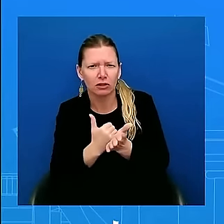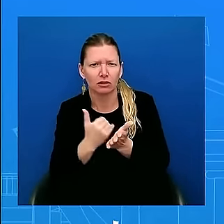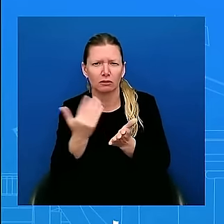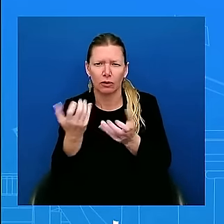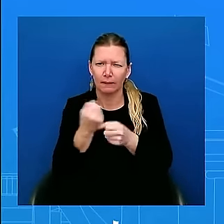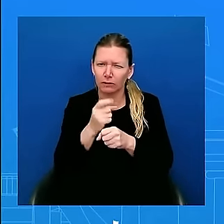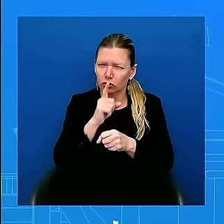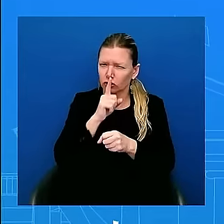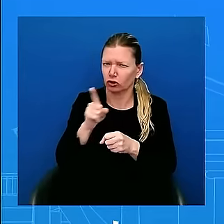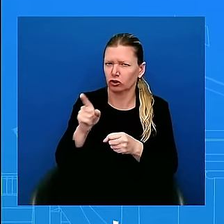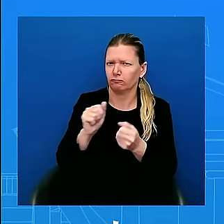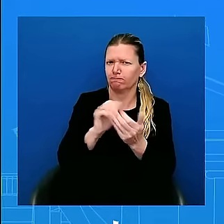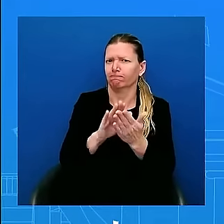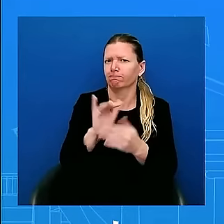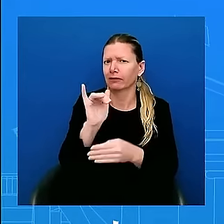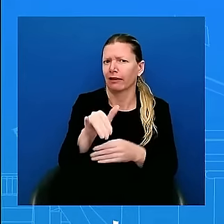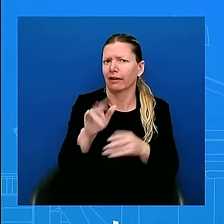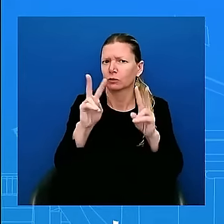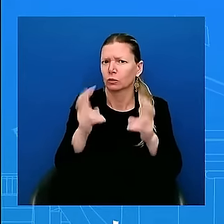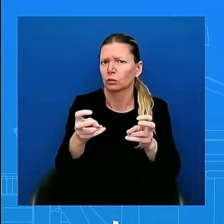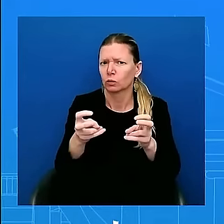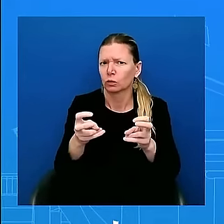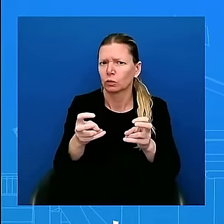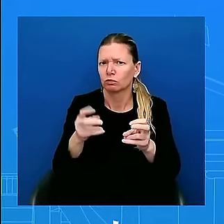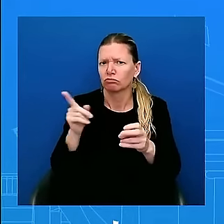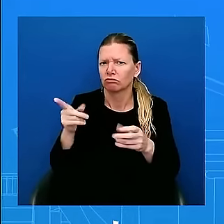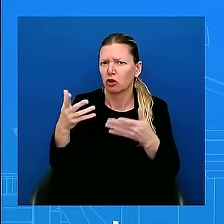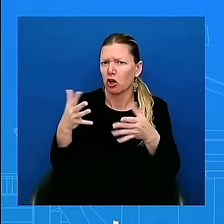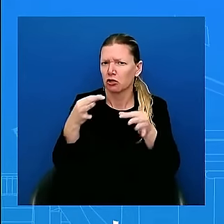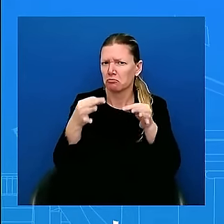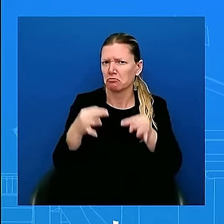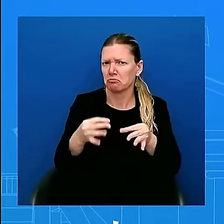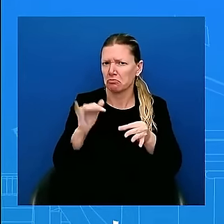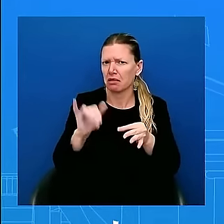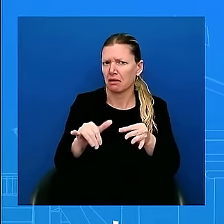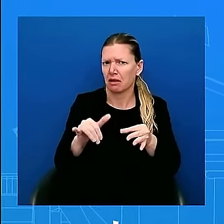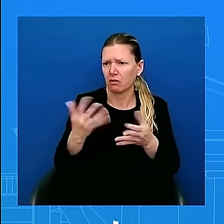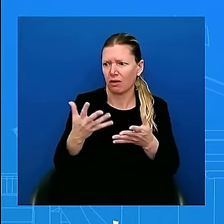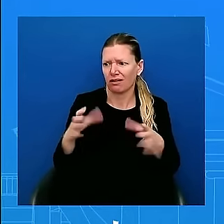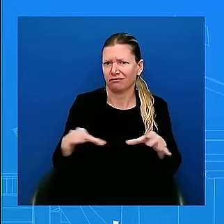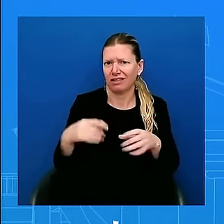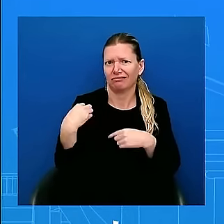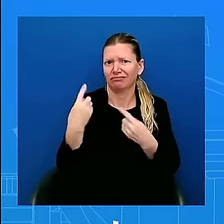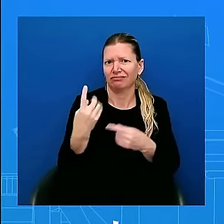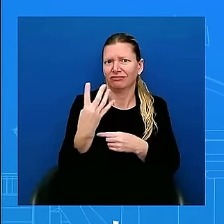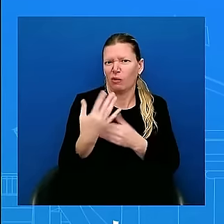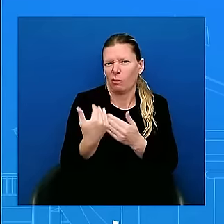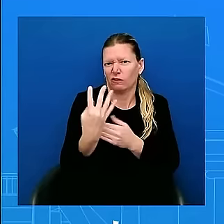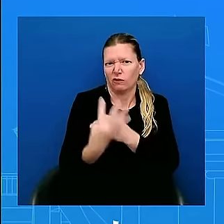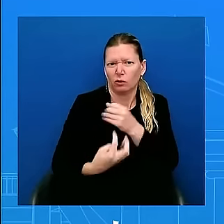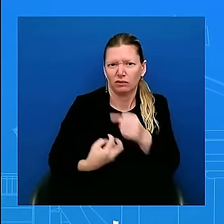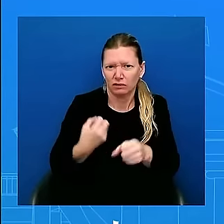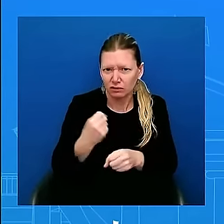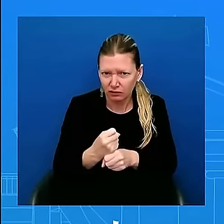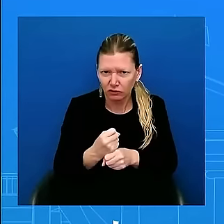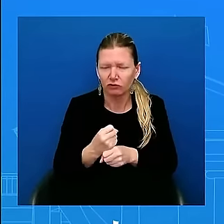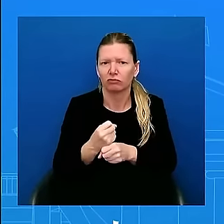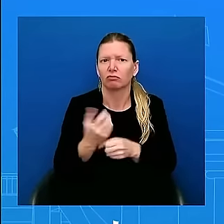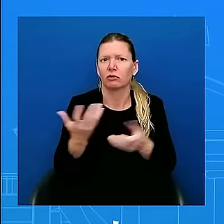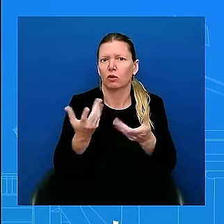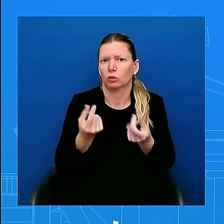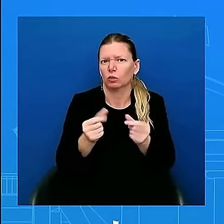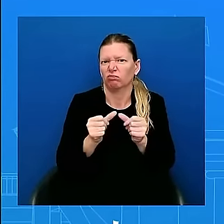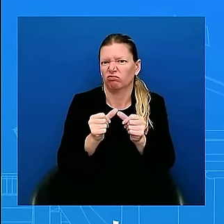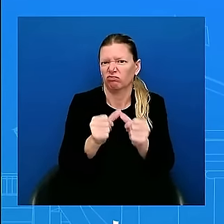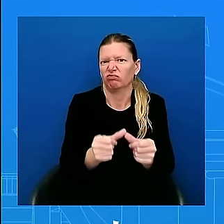he laid out what he's done for almost four years and making sure we're building on that whether is continuing to lower cost he talked about